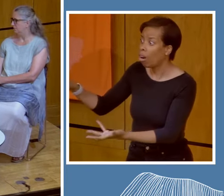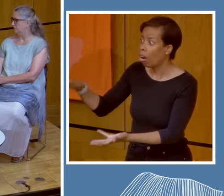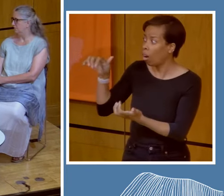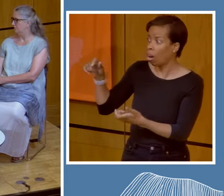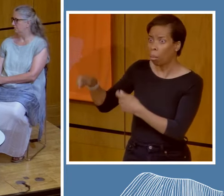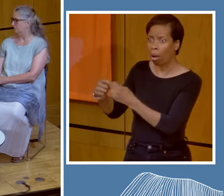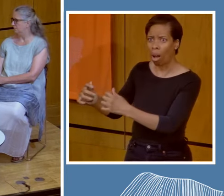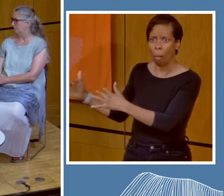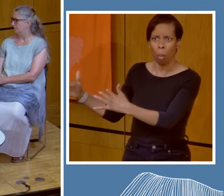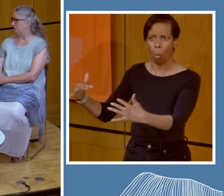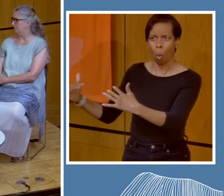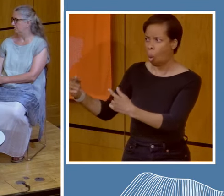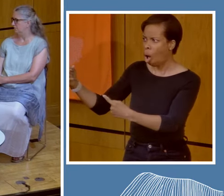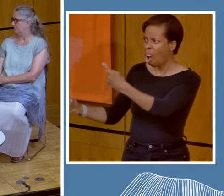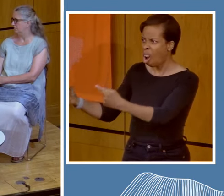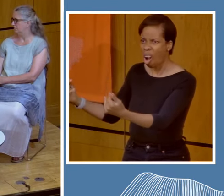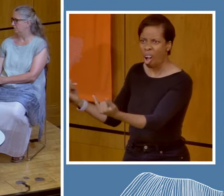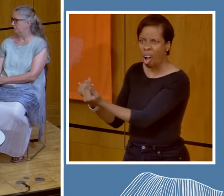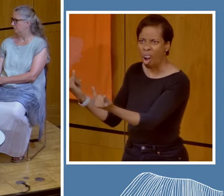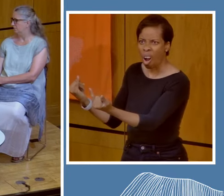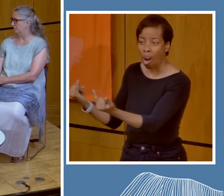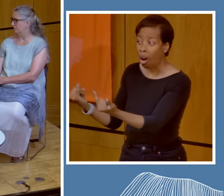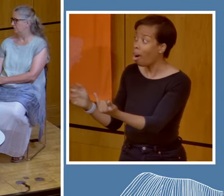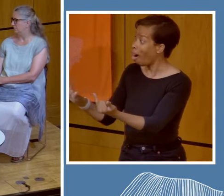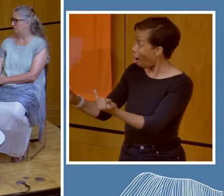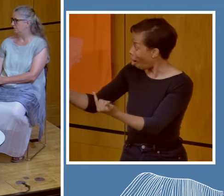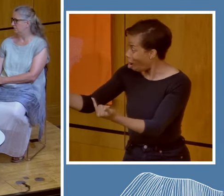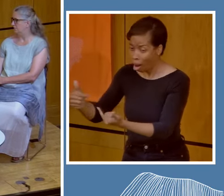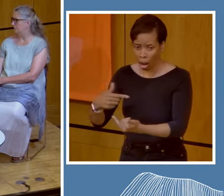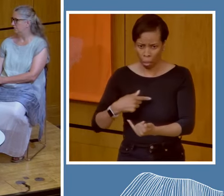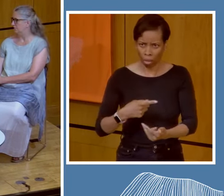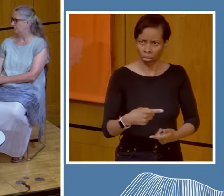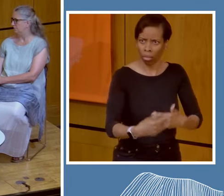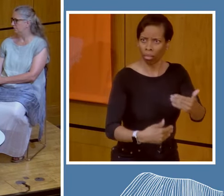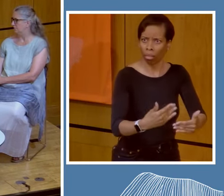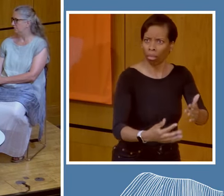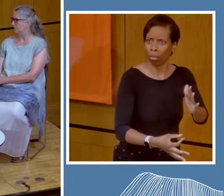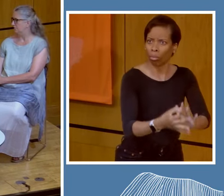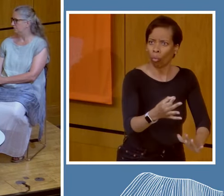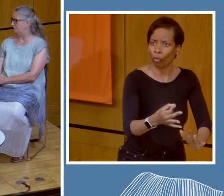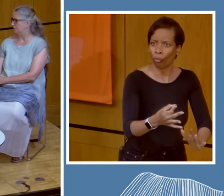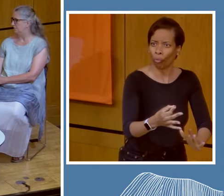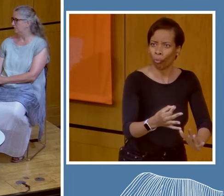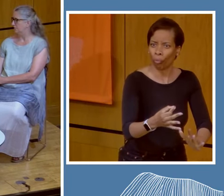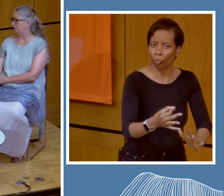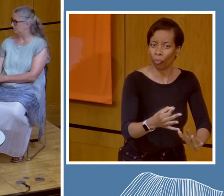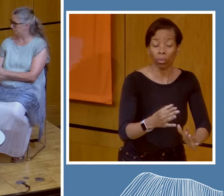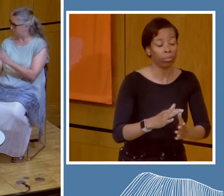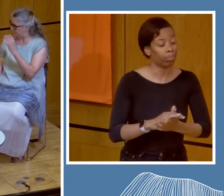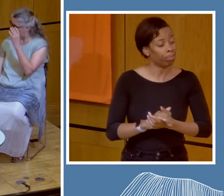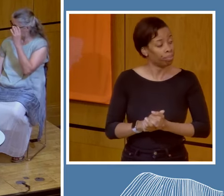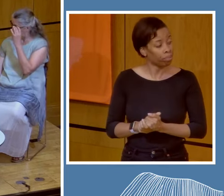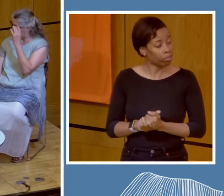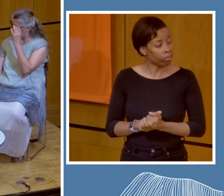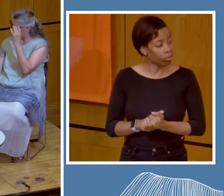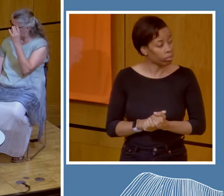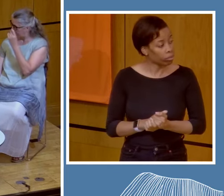you're absolutely right. And, you know, the water issue has since the time we've had